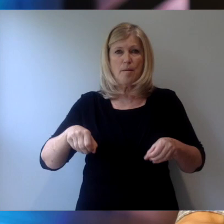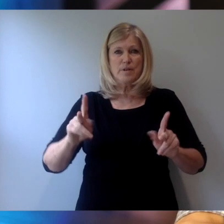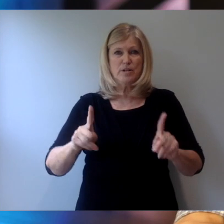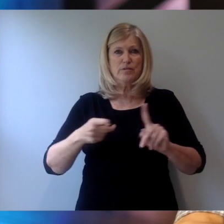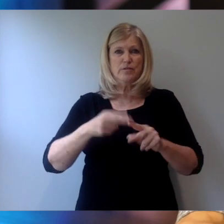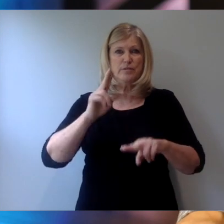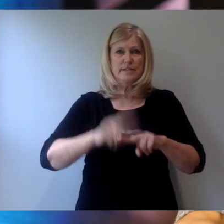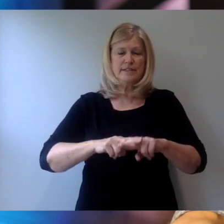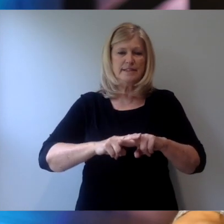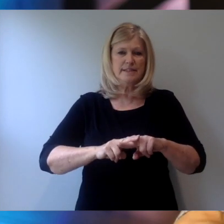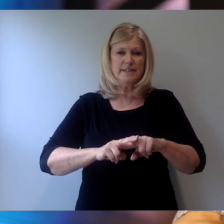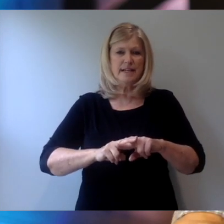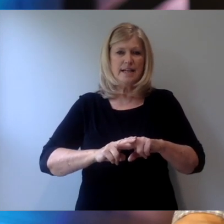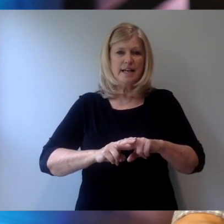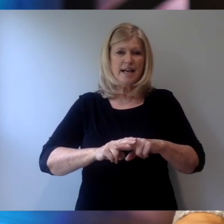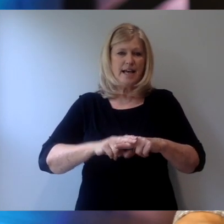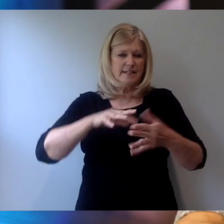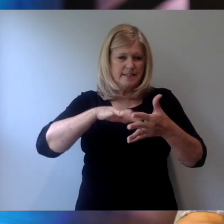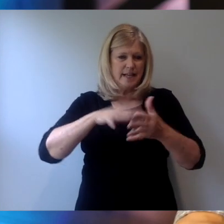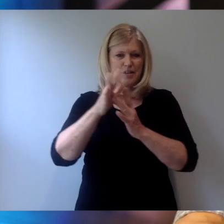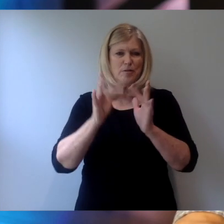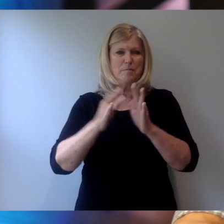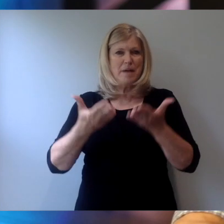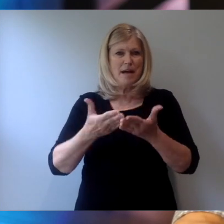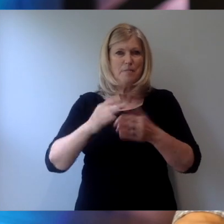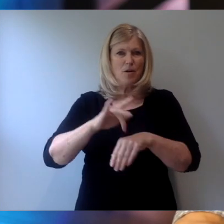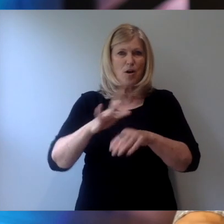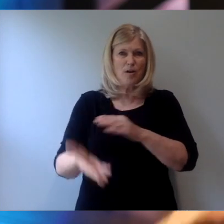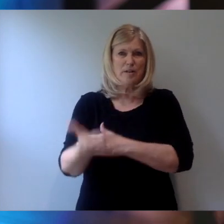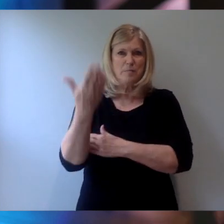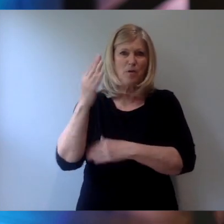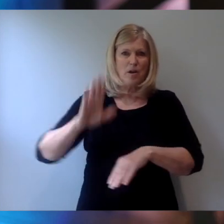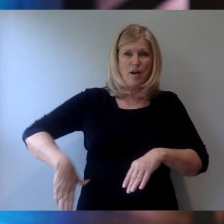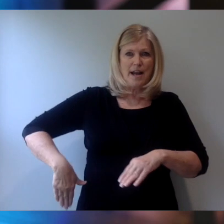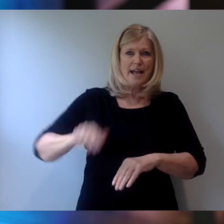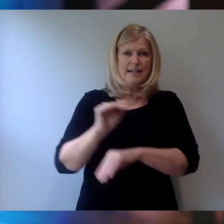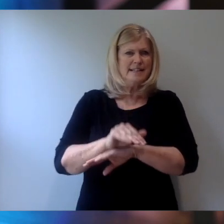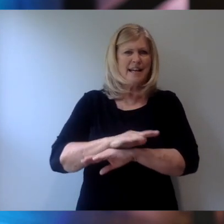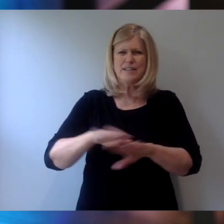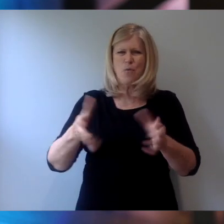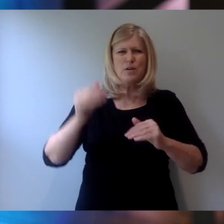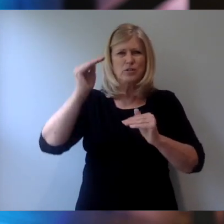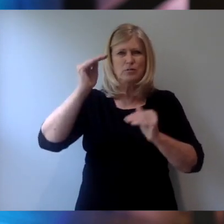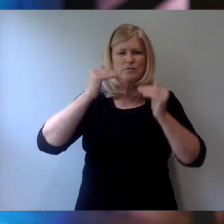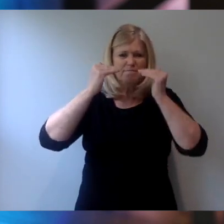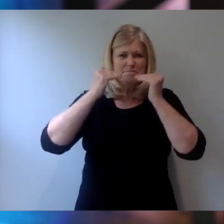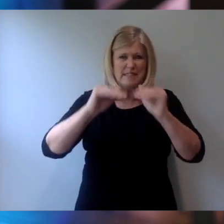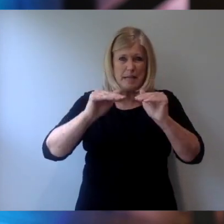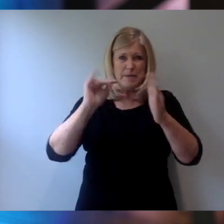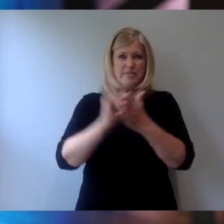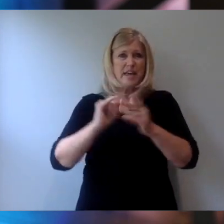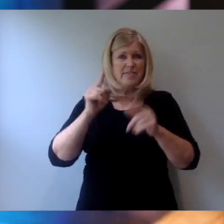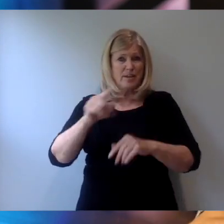Bibles over coffee early in the morning or late at night. Again, I don't want to minimize that. There is power there.